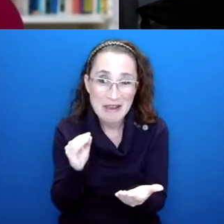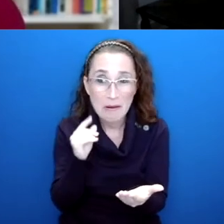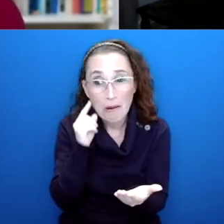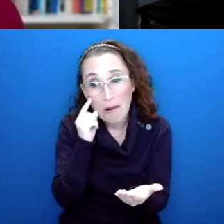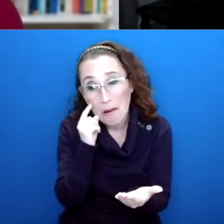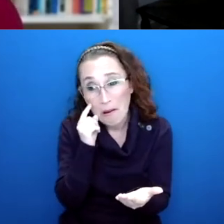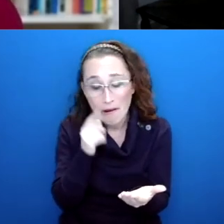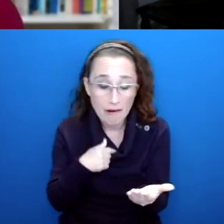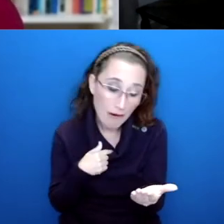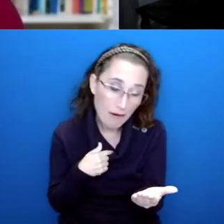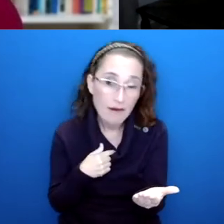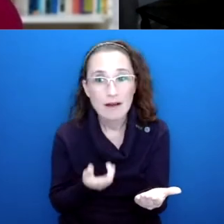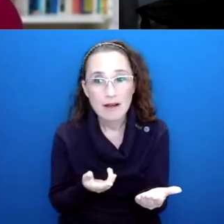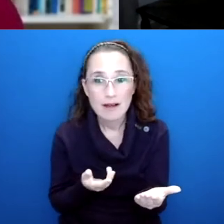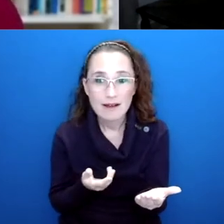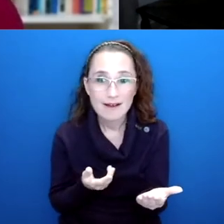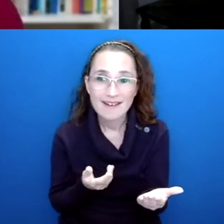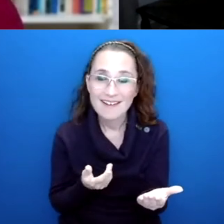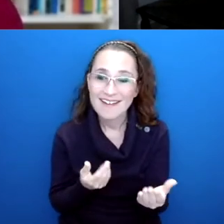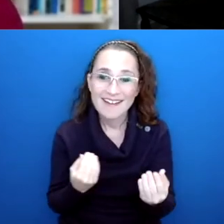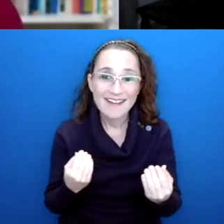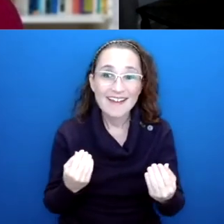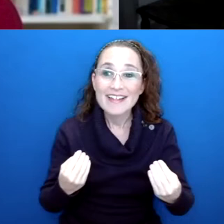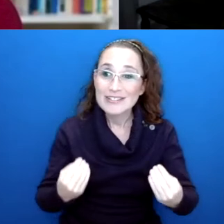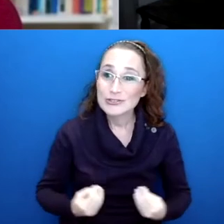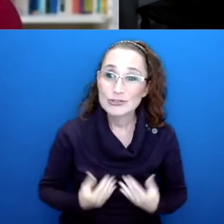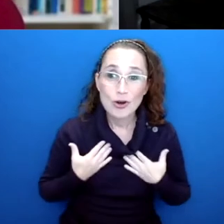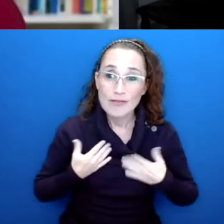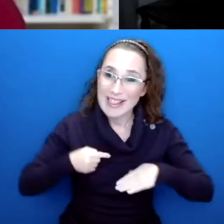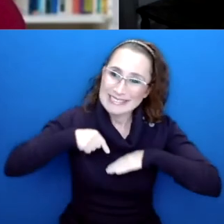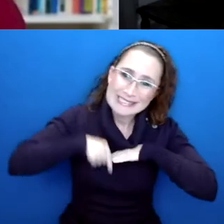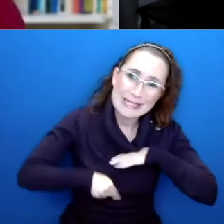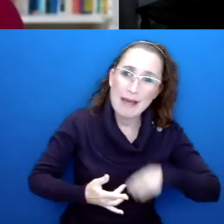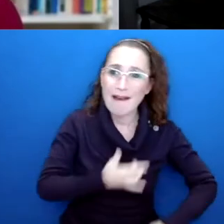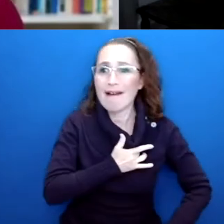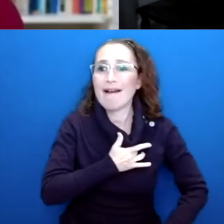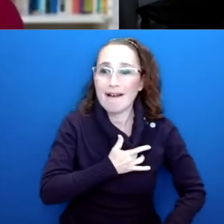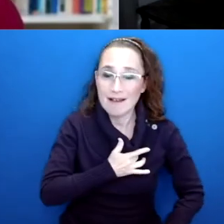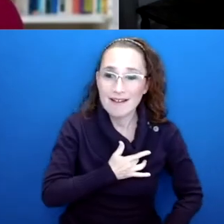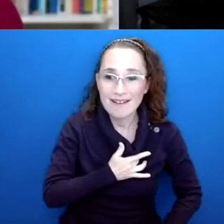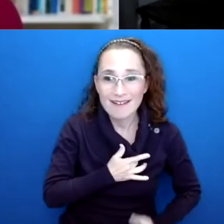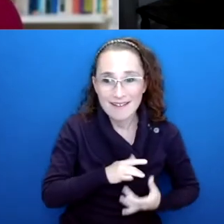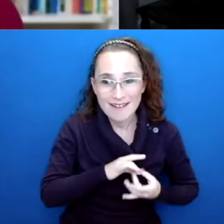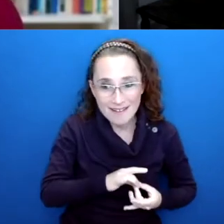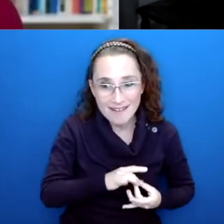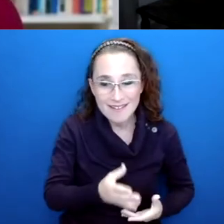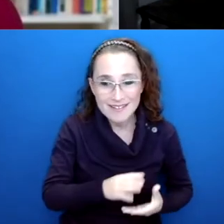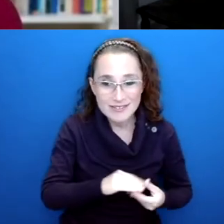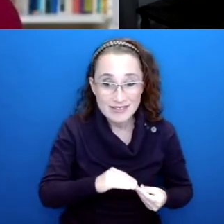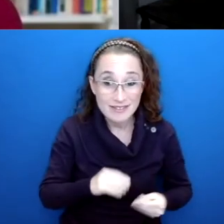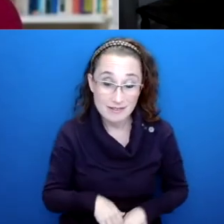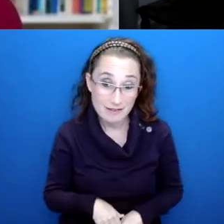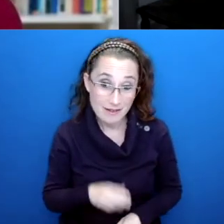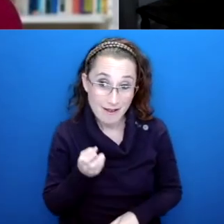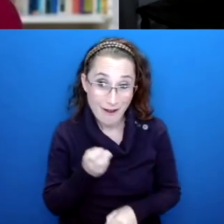up because there's something very joyful and just profound about them. But to answer your question, was it hard to